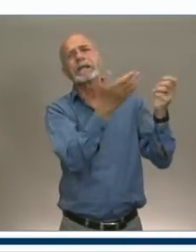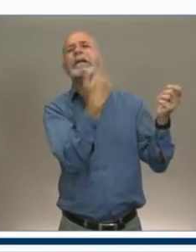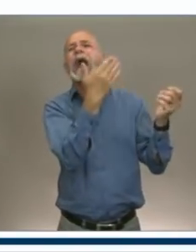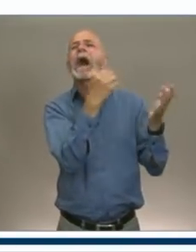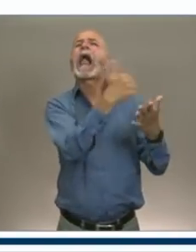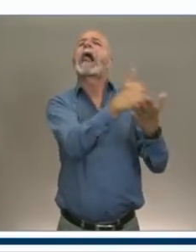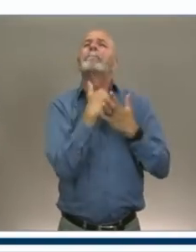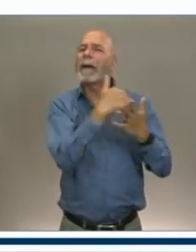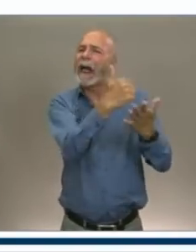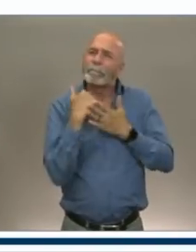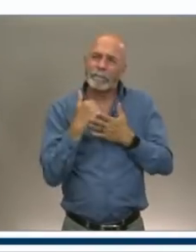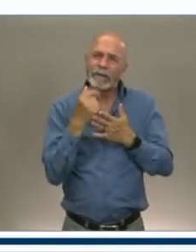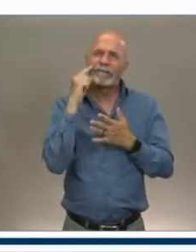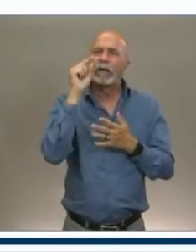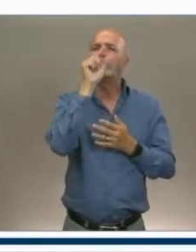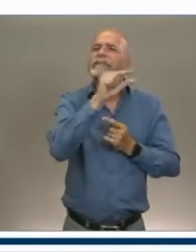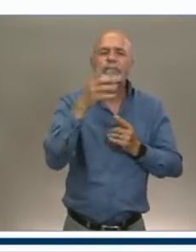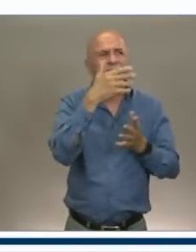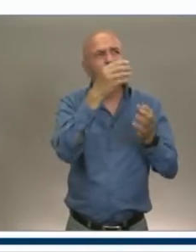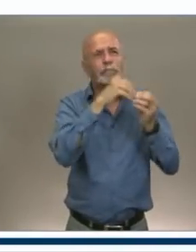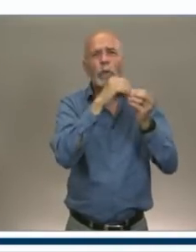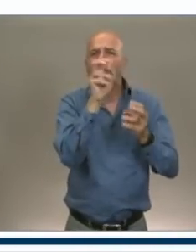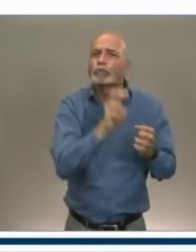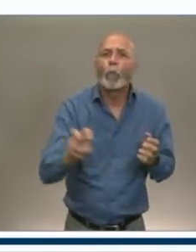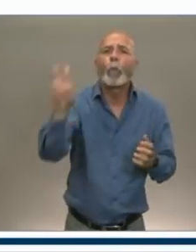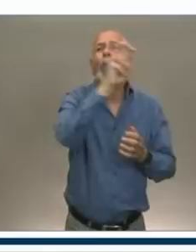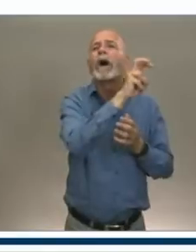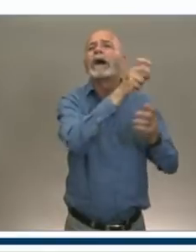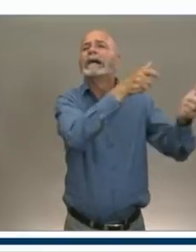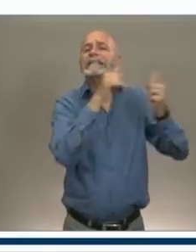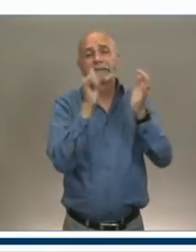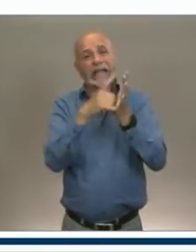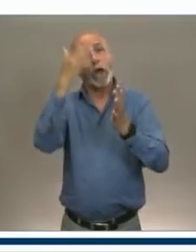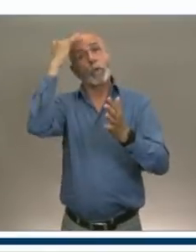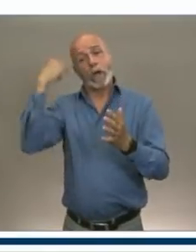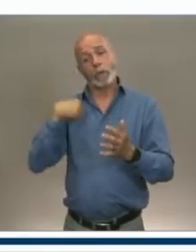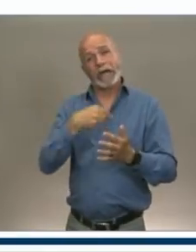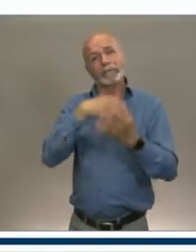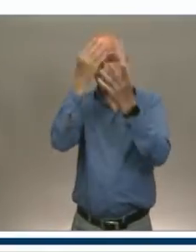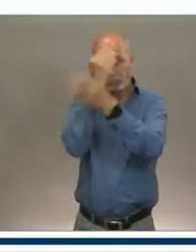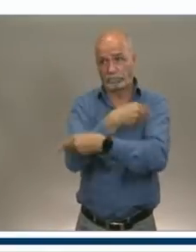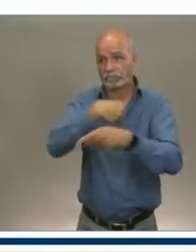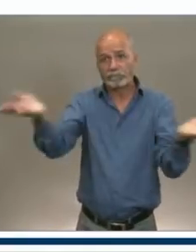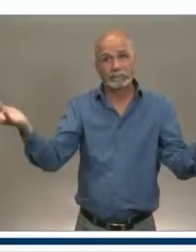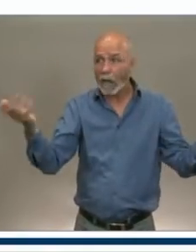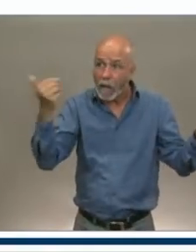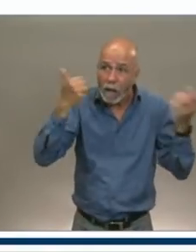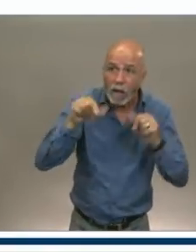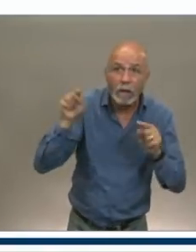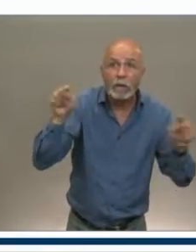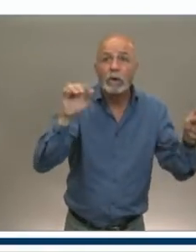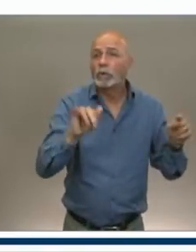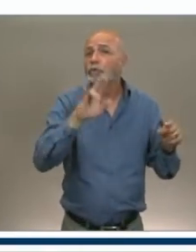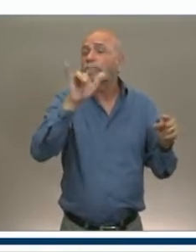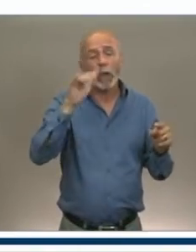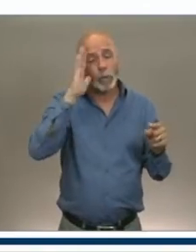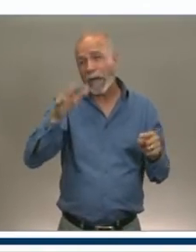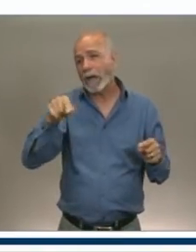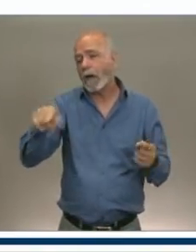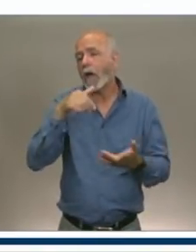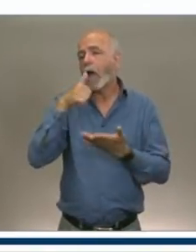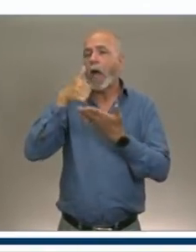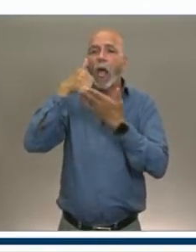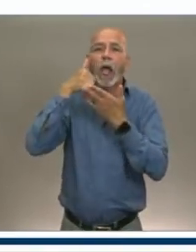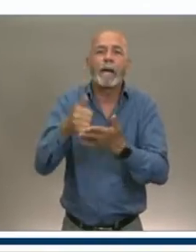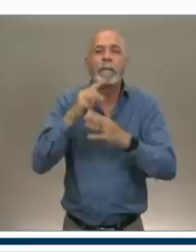And that's what we're doing with today's announcements. There's multiple facets to this. The museum reopening is to